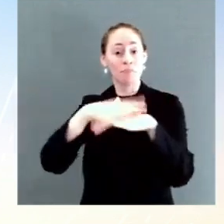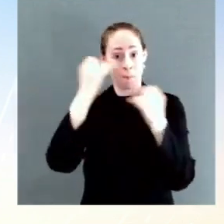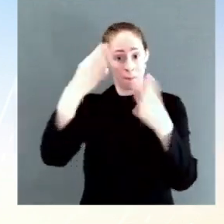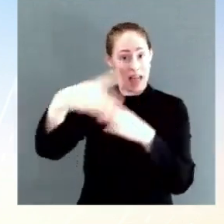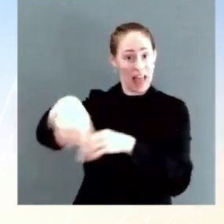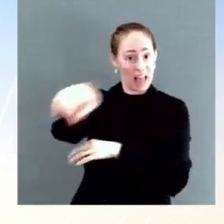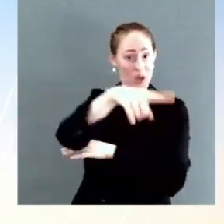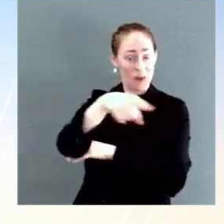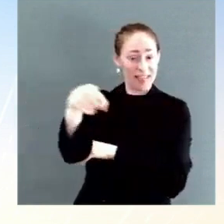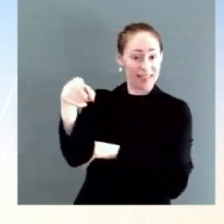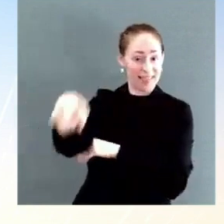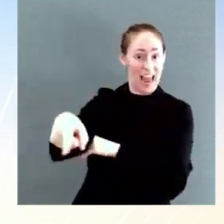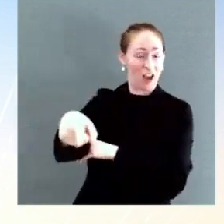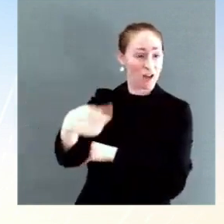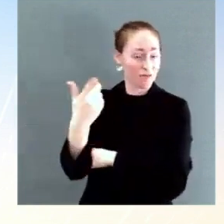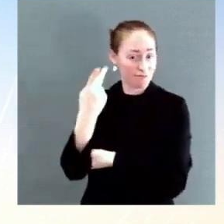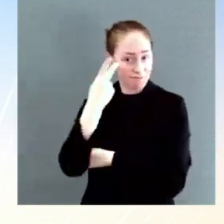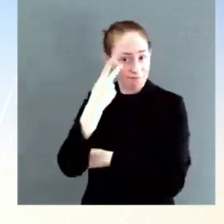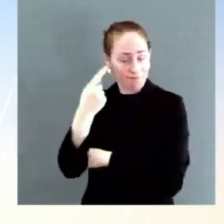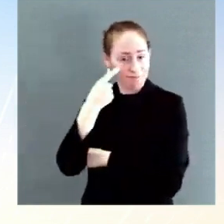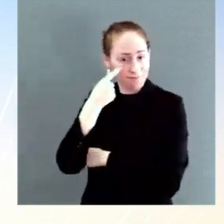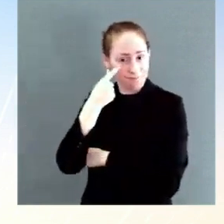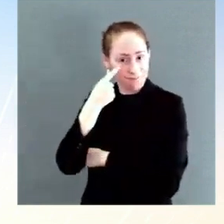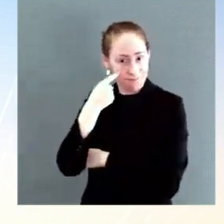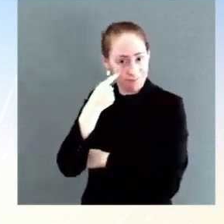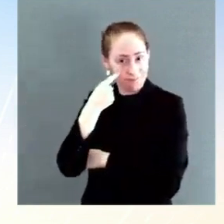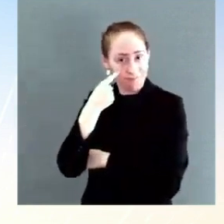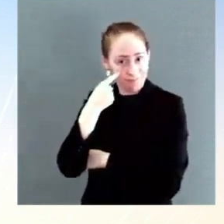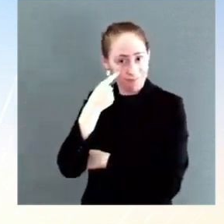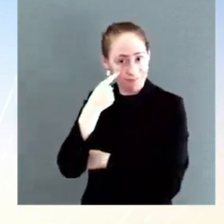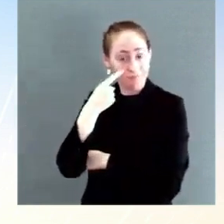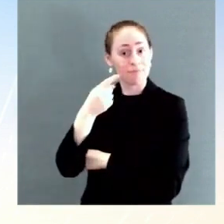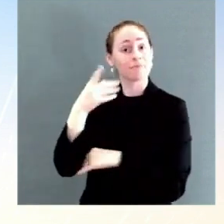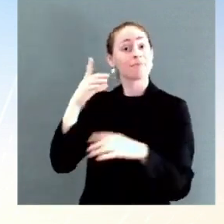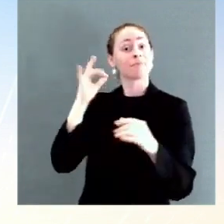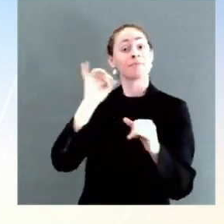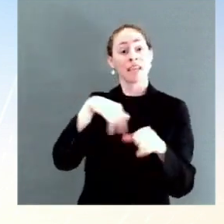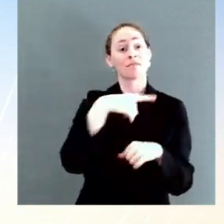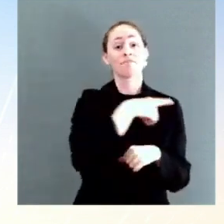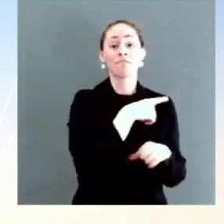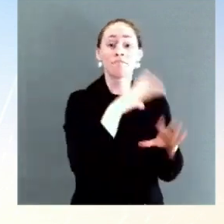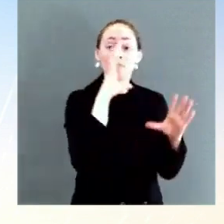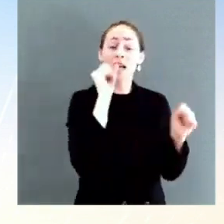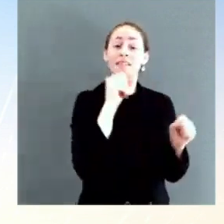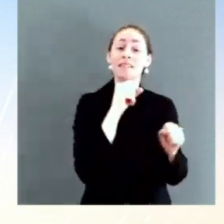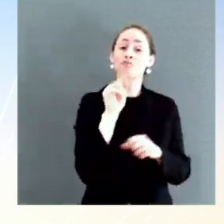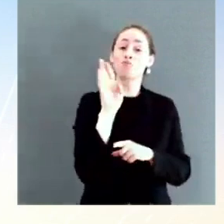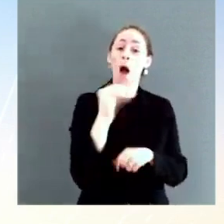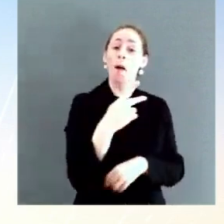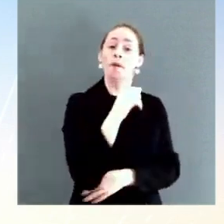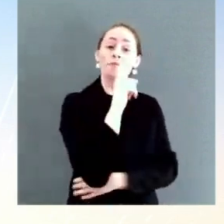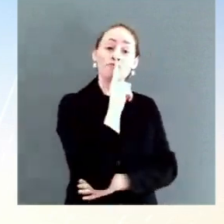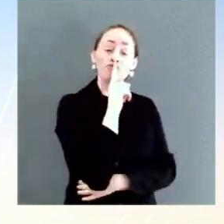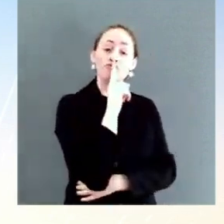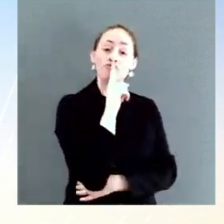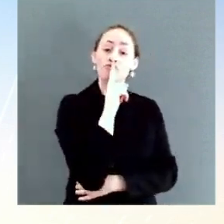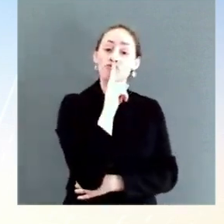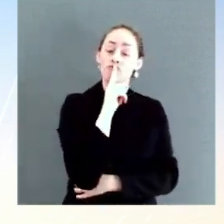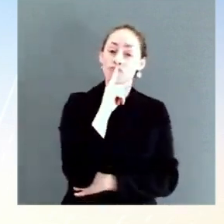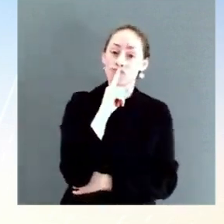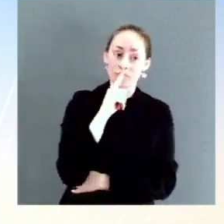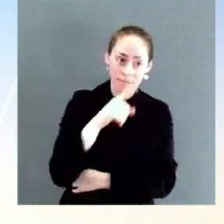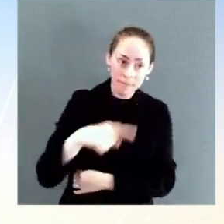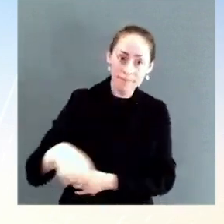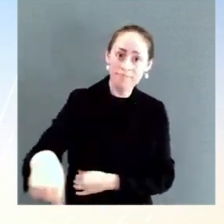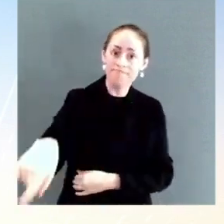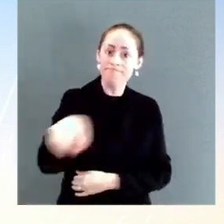did that without disclosing. And these supporters of this, of the former President are advocating for shutting the federal government down so that